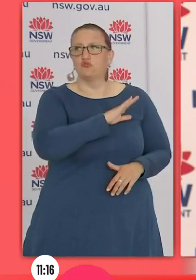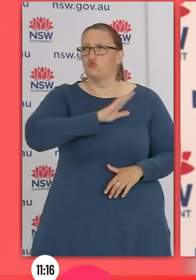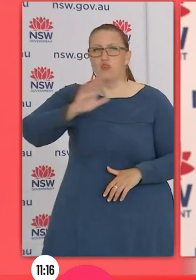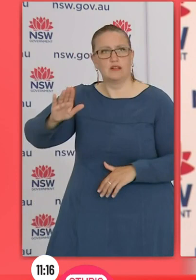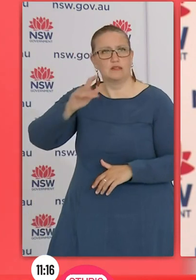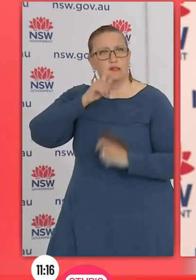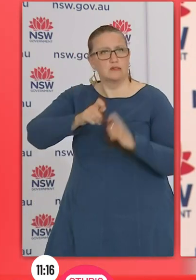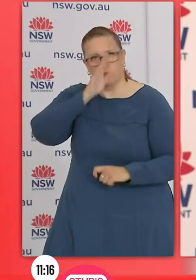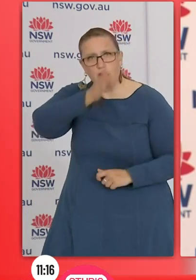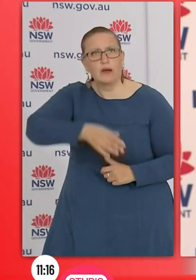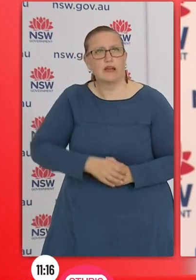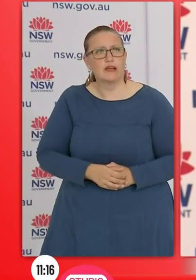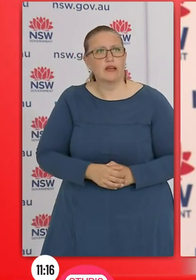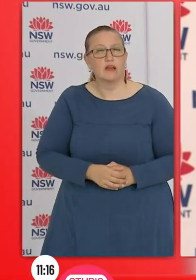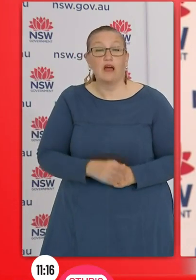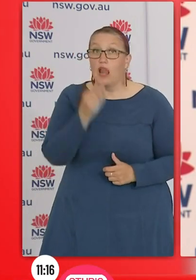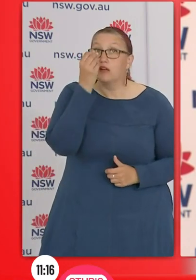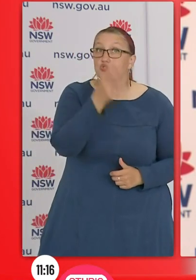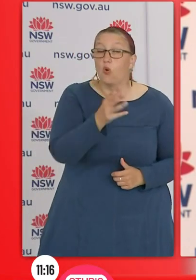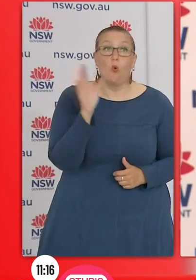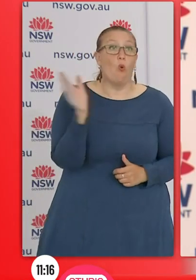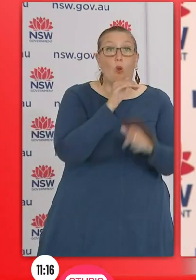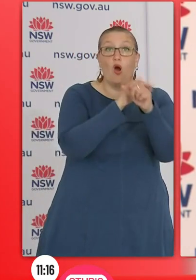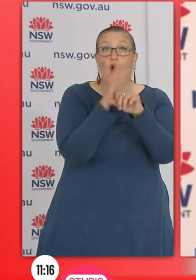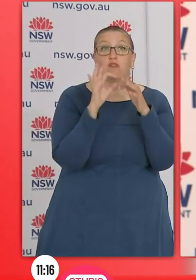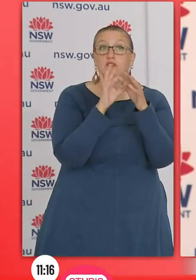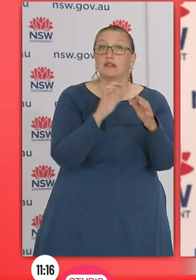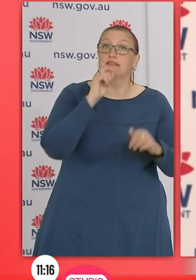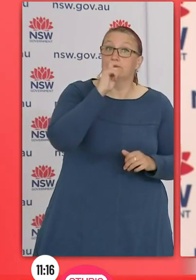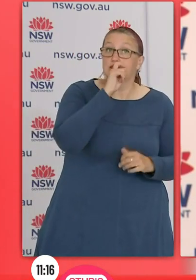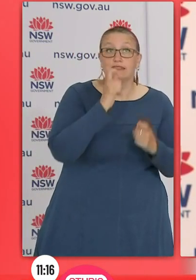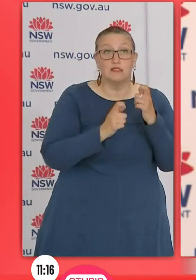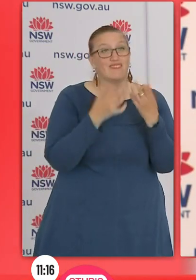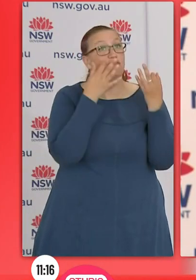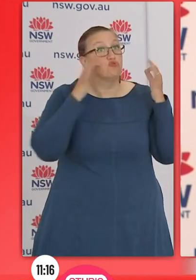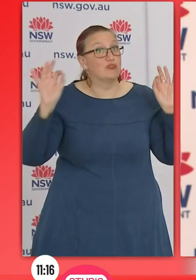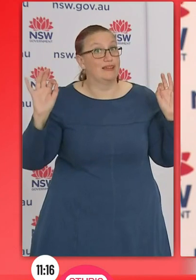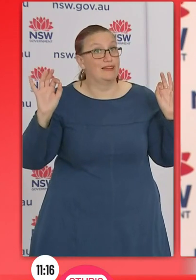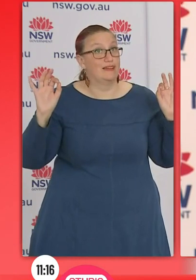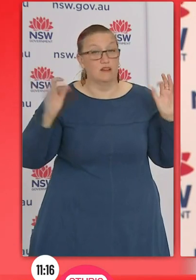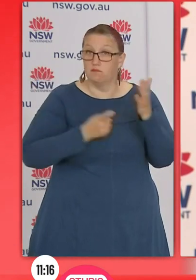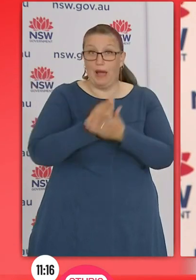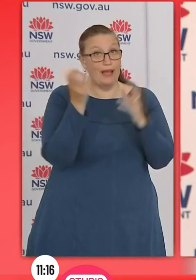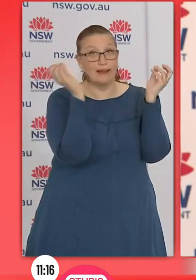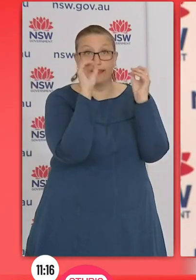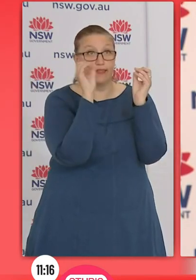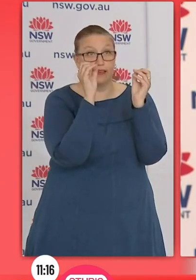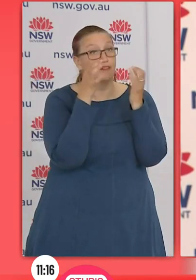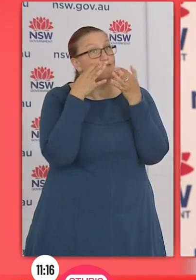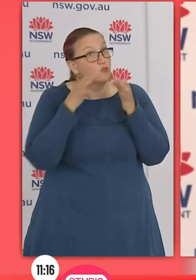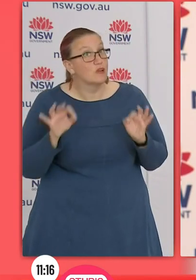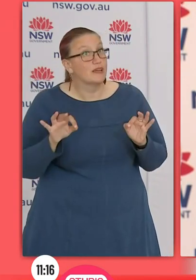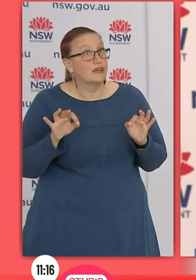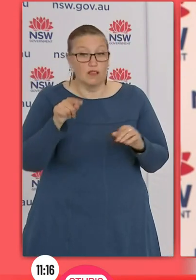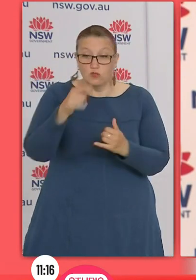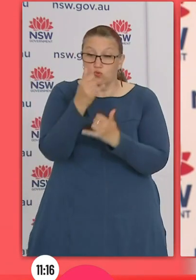takes a few minutes. It's free and it's available everywhere in our areas. But it has a very important role in early